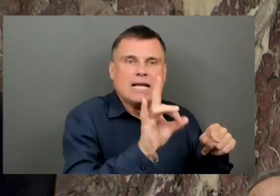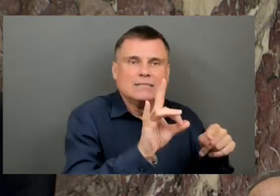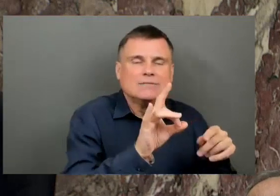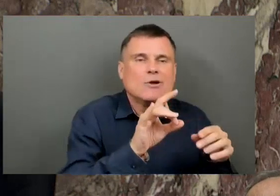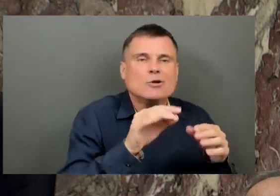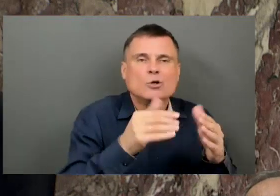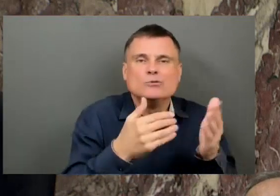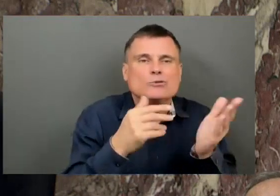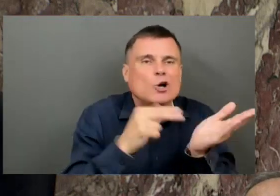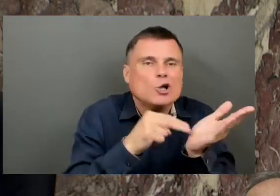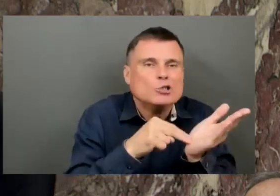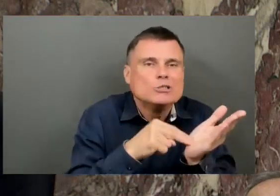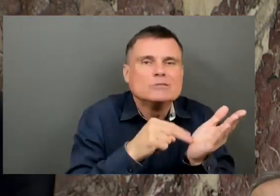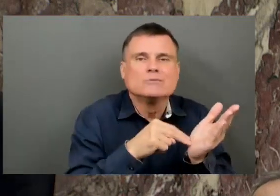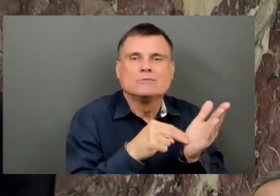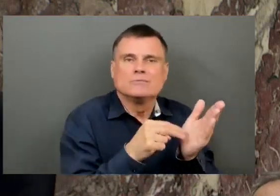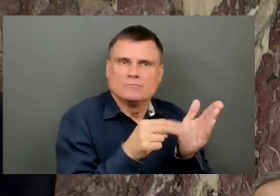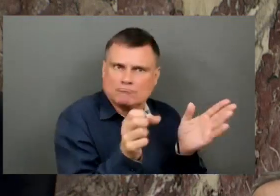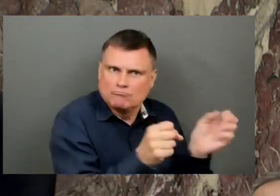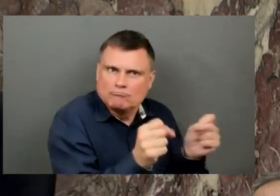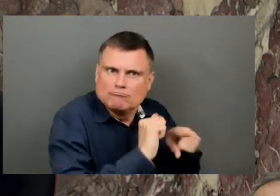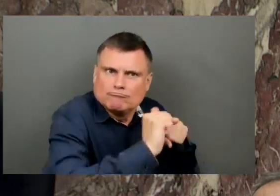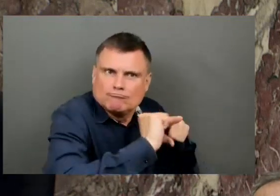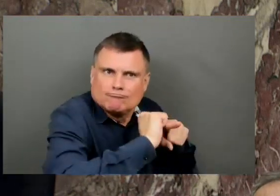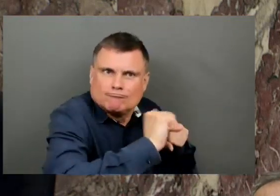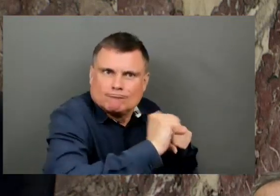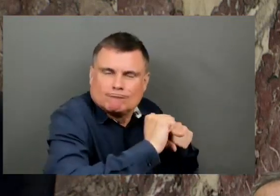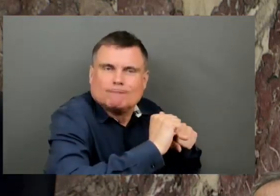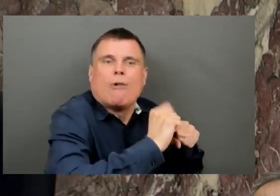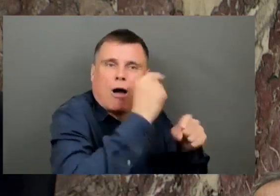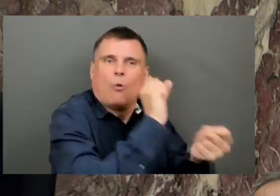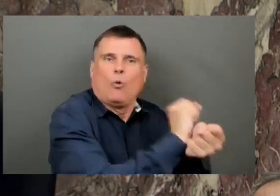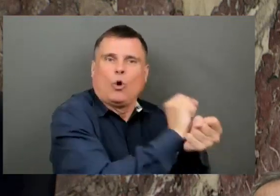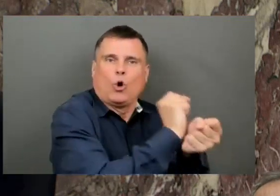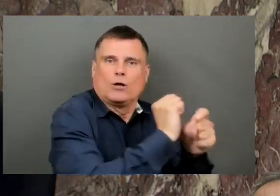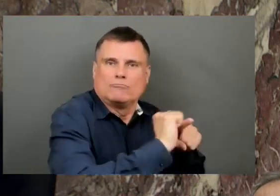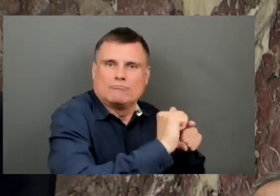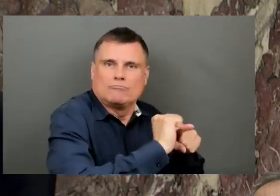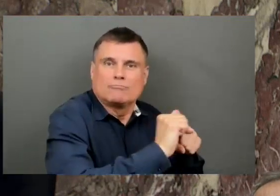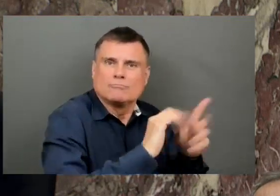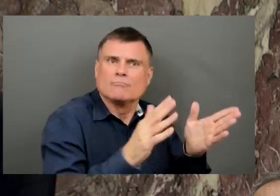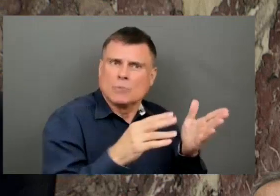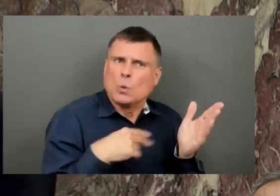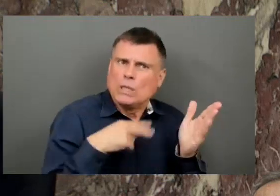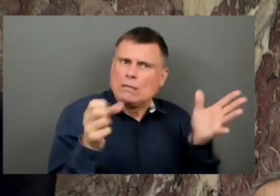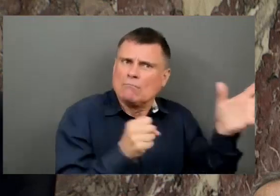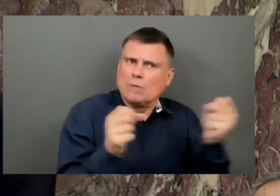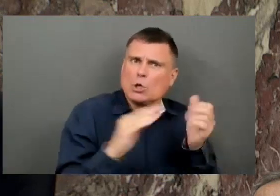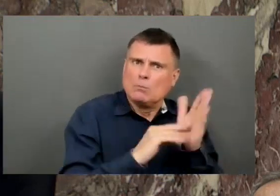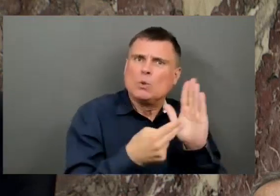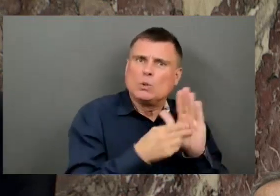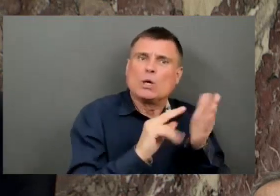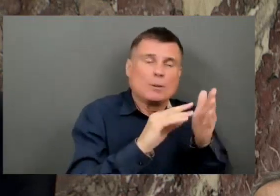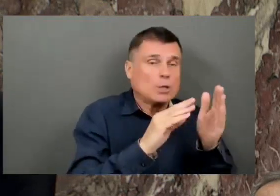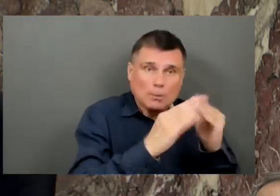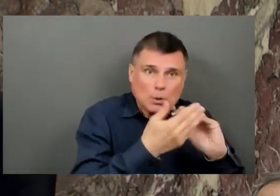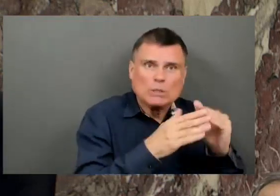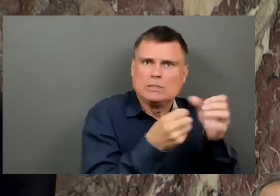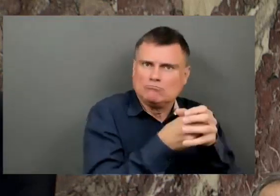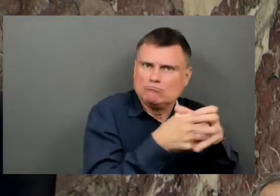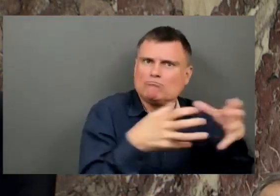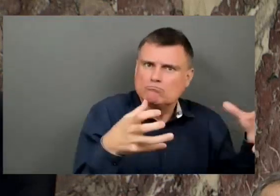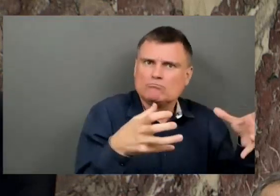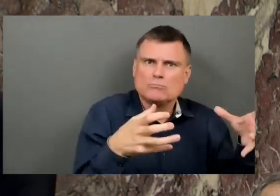come from the community, including from Parksville Qualicum, that we're addressing these issues that are critical to ensure